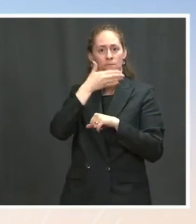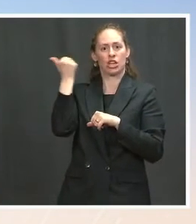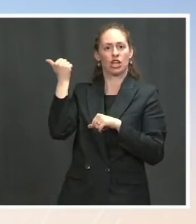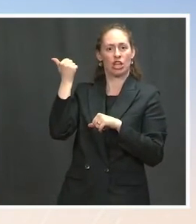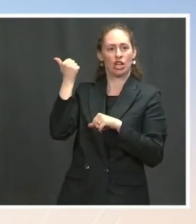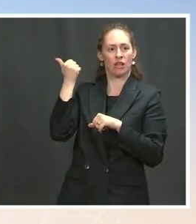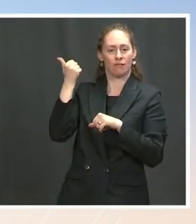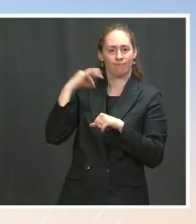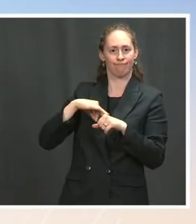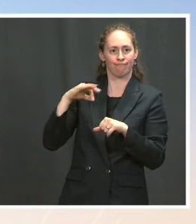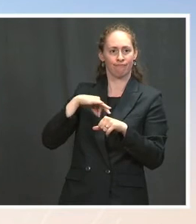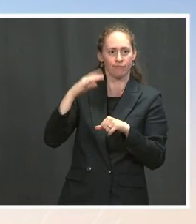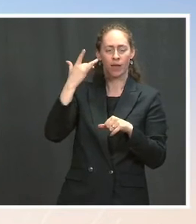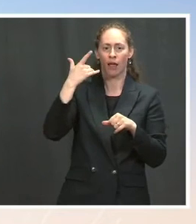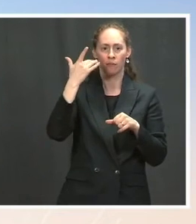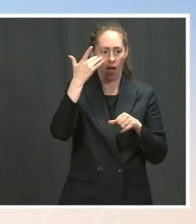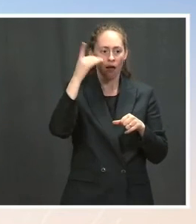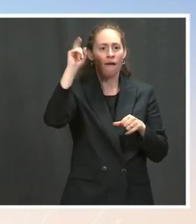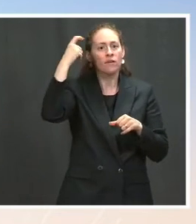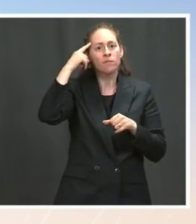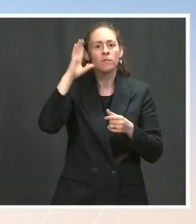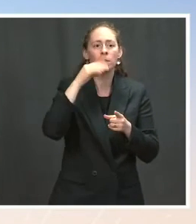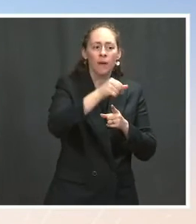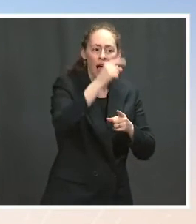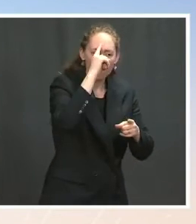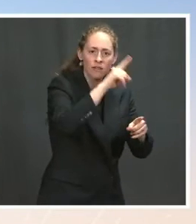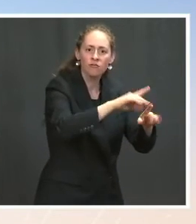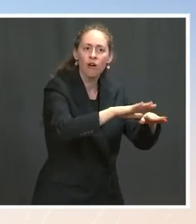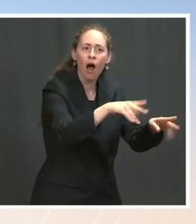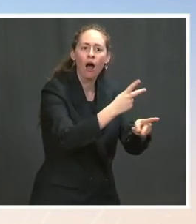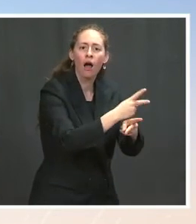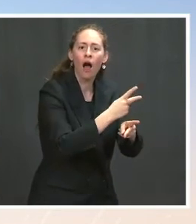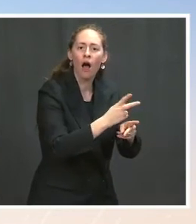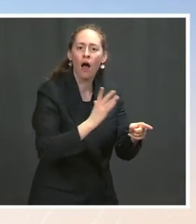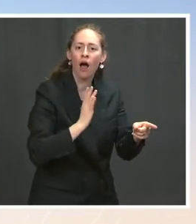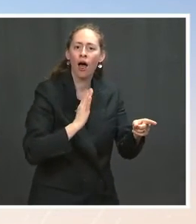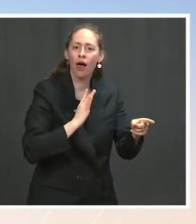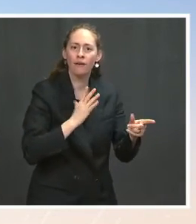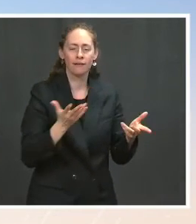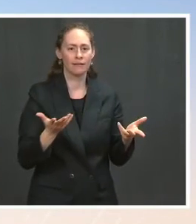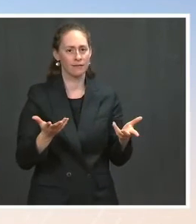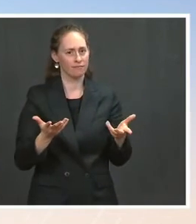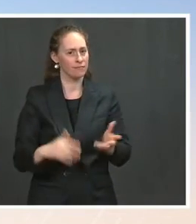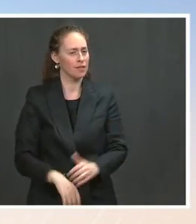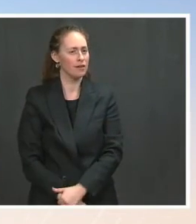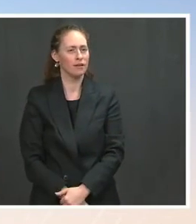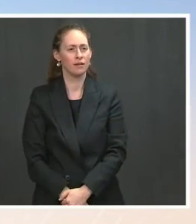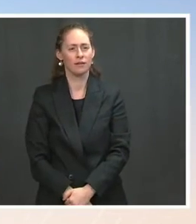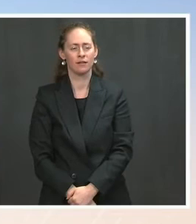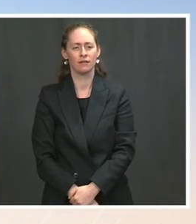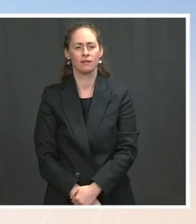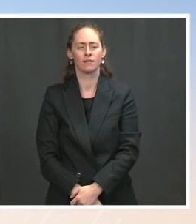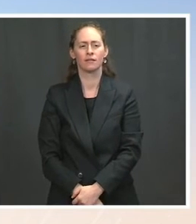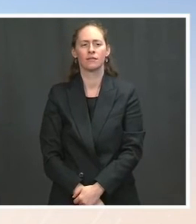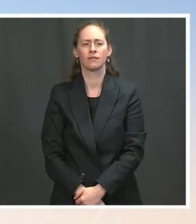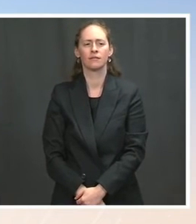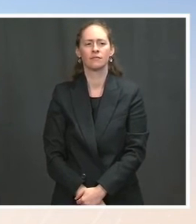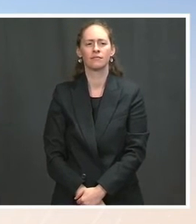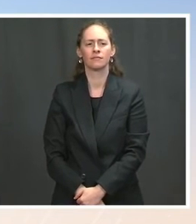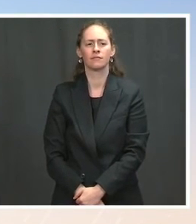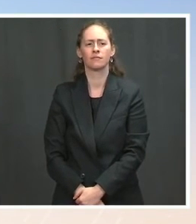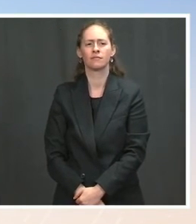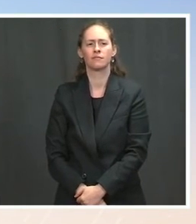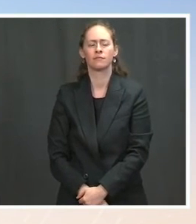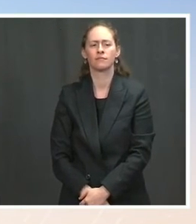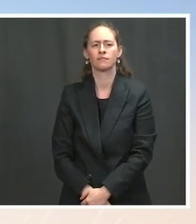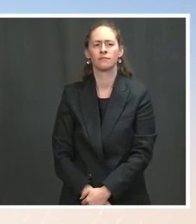insurance something that was done um at a time where to help unemployed people get through a very difficult economic downturn